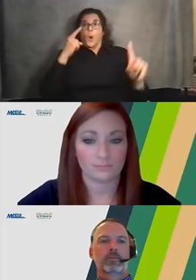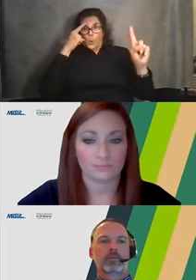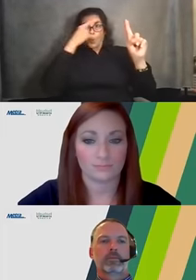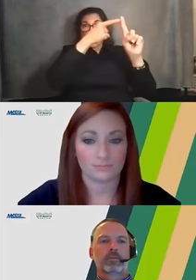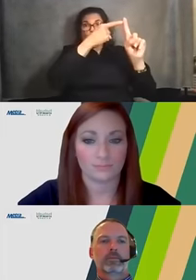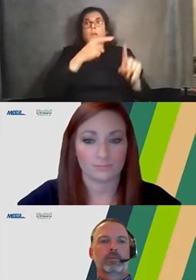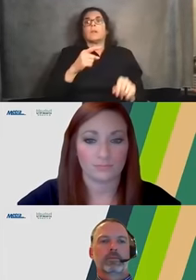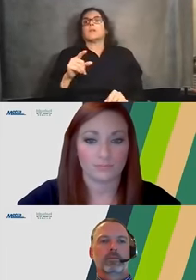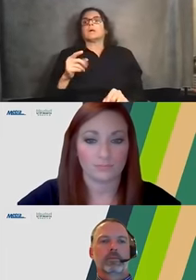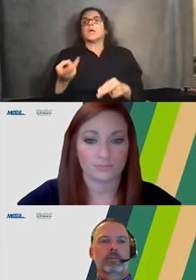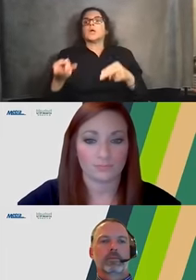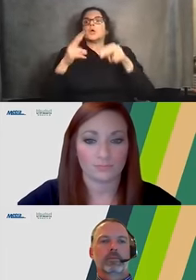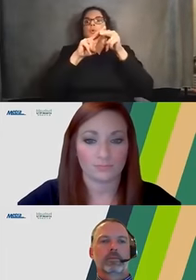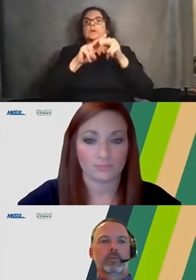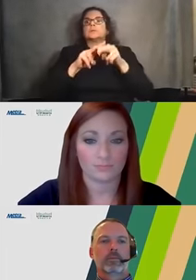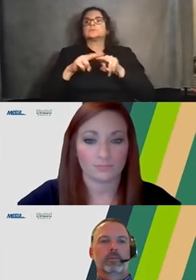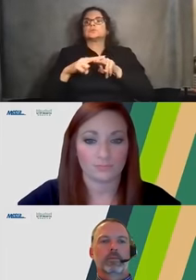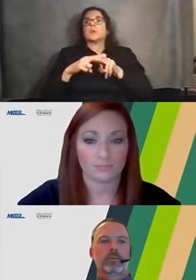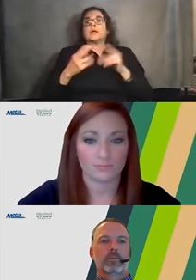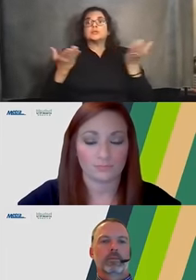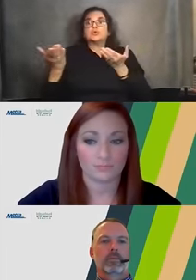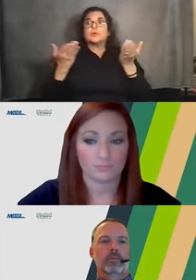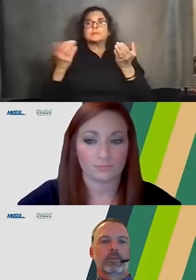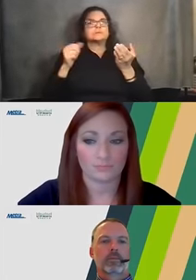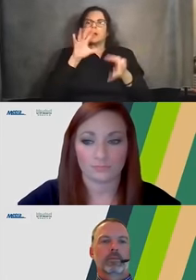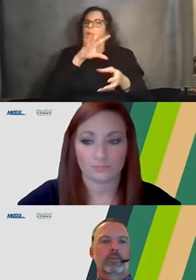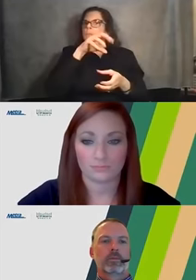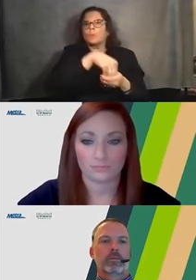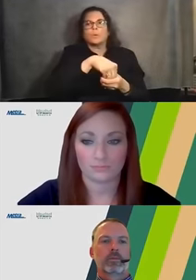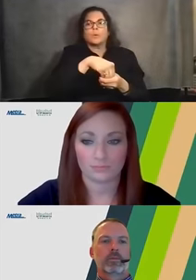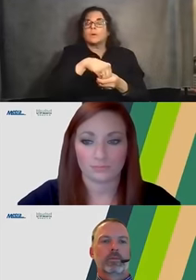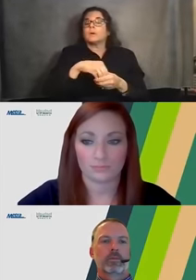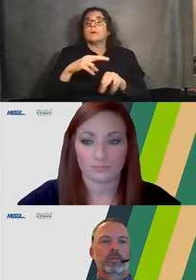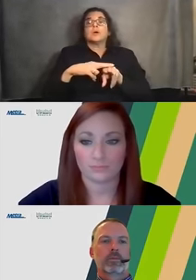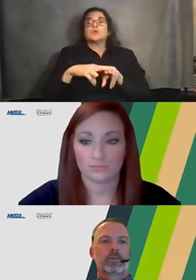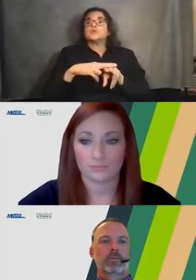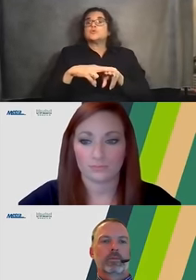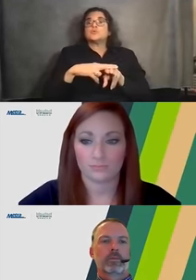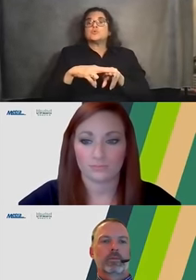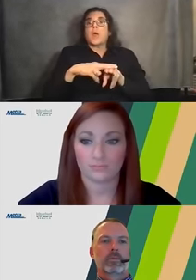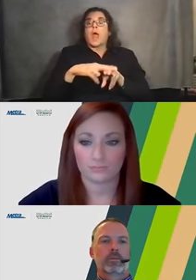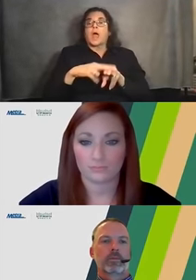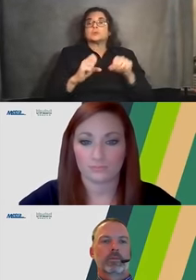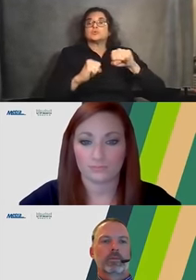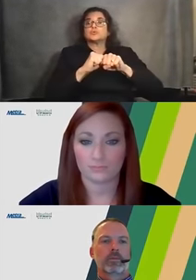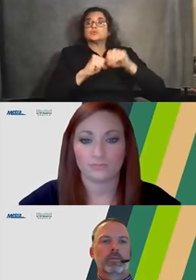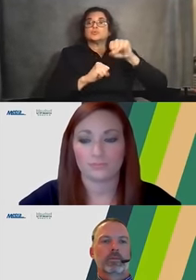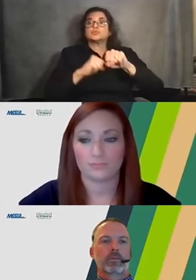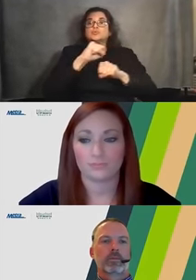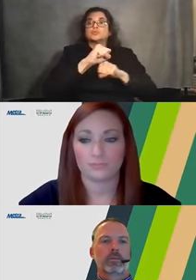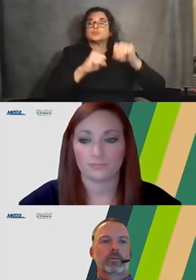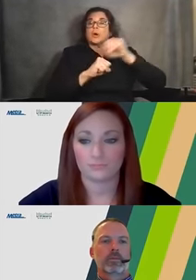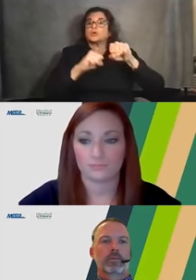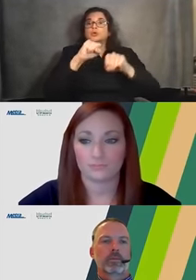project. And the track infrastructure is being designed to meet the existing design speed that